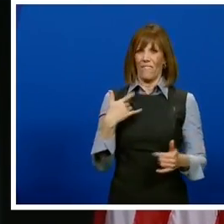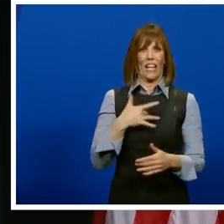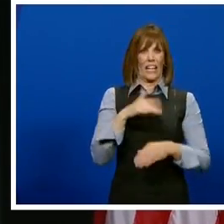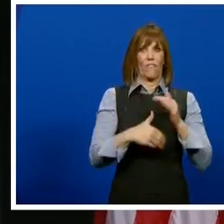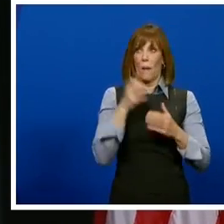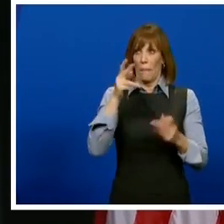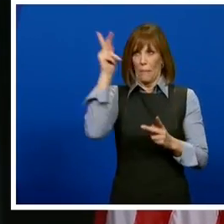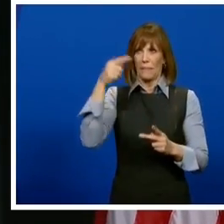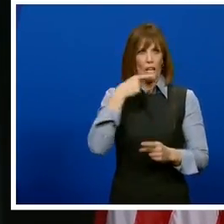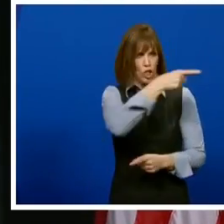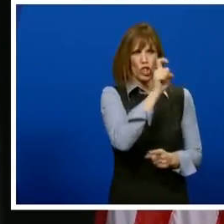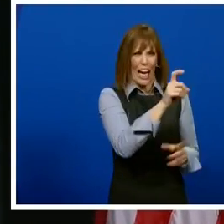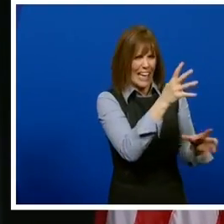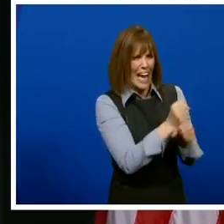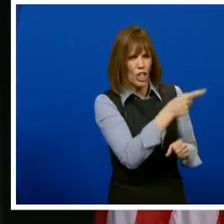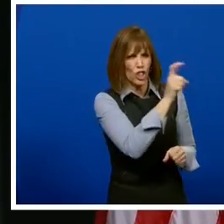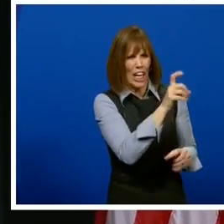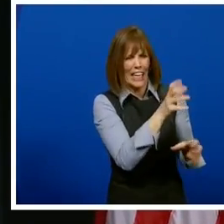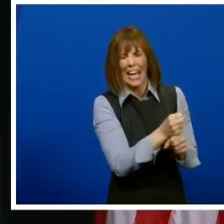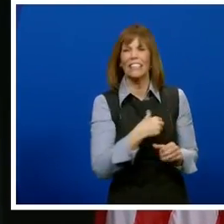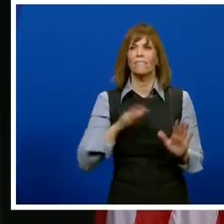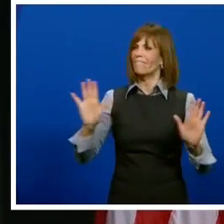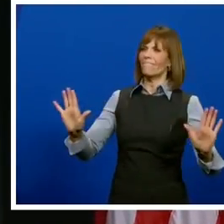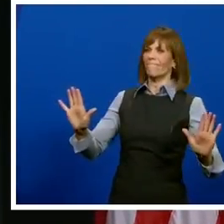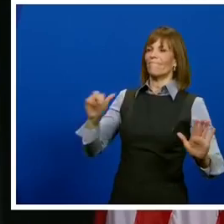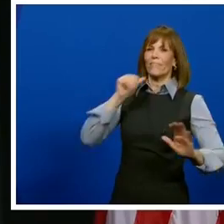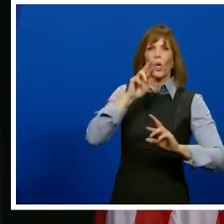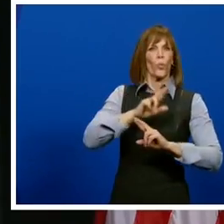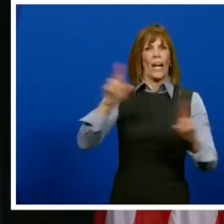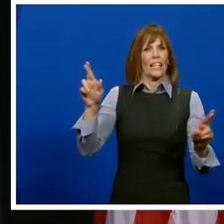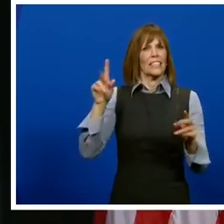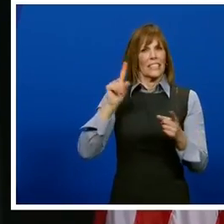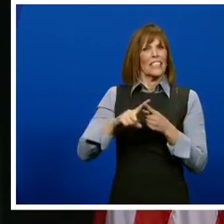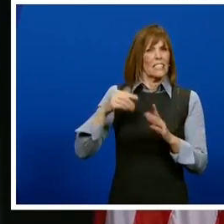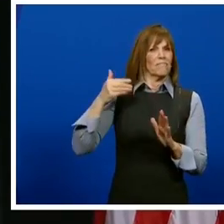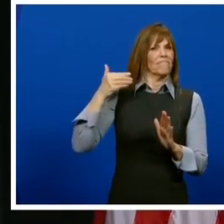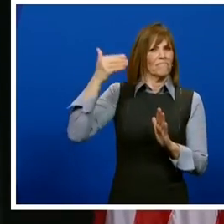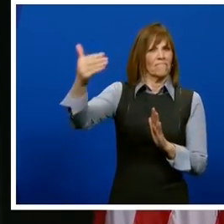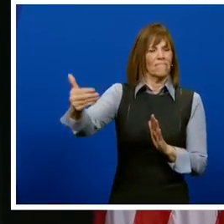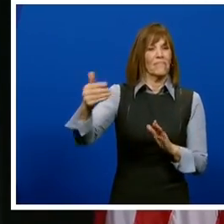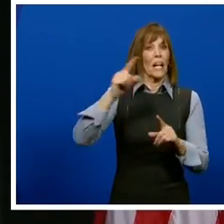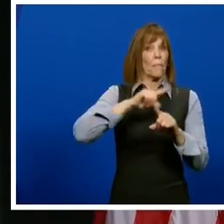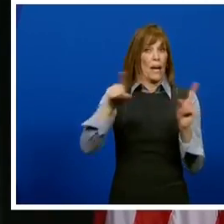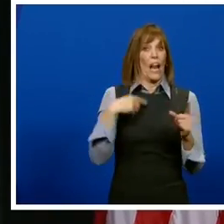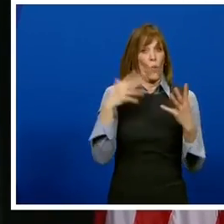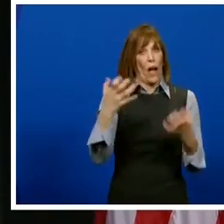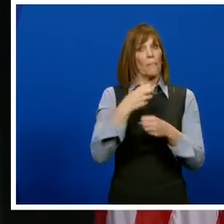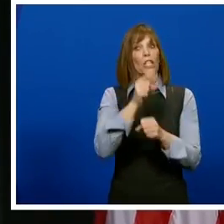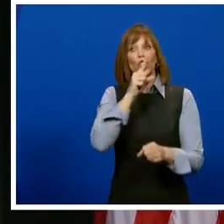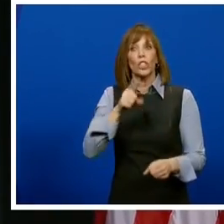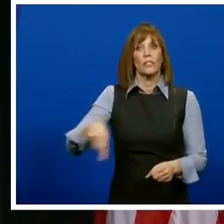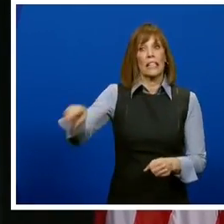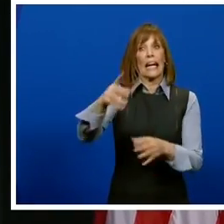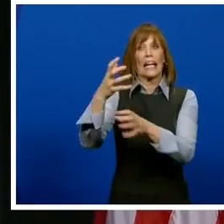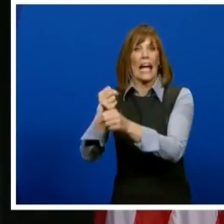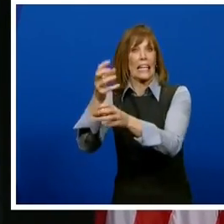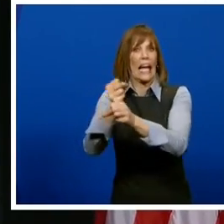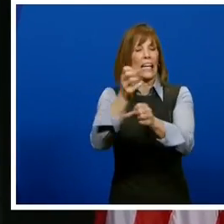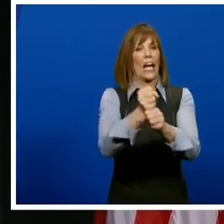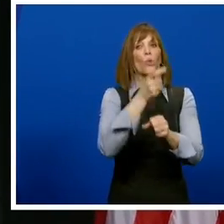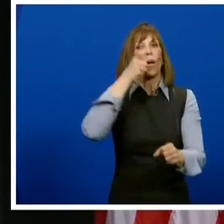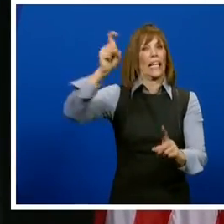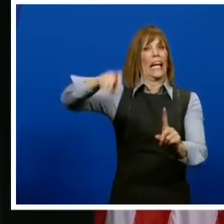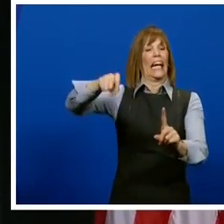had people telling me that I should get it from the very beginning, both doctors and just the medical community. But I wanted to just wait and make sure that we,